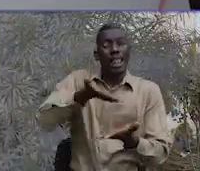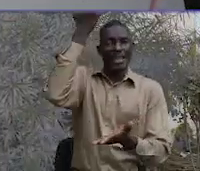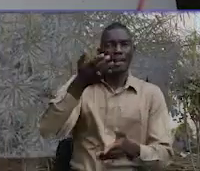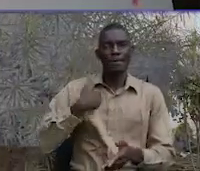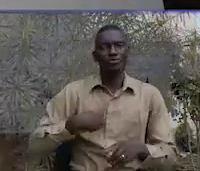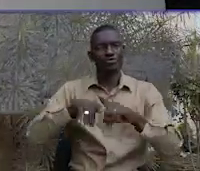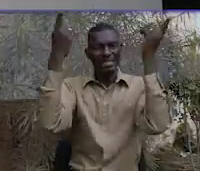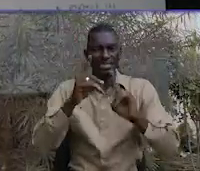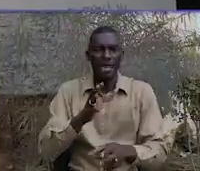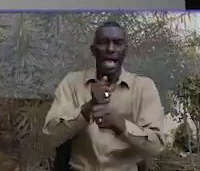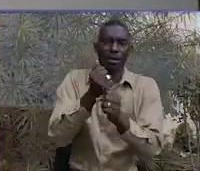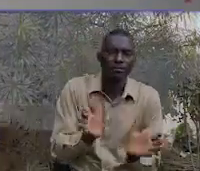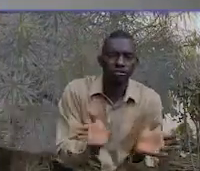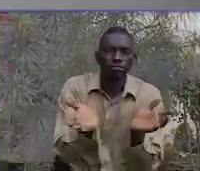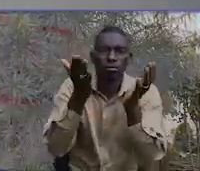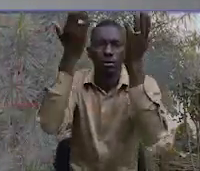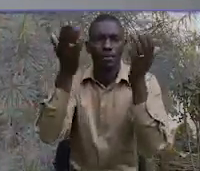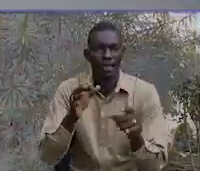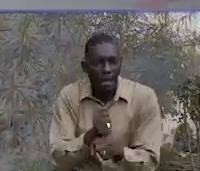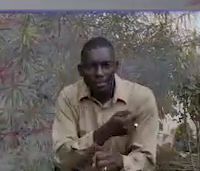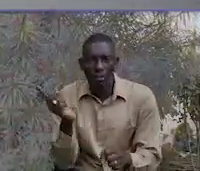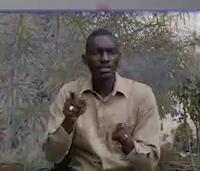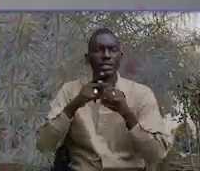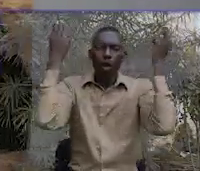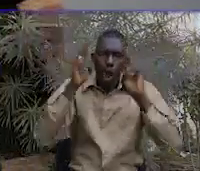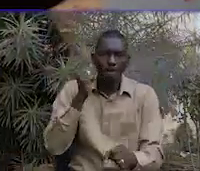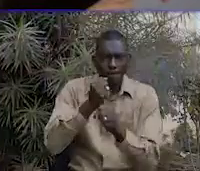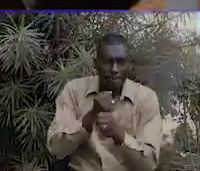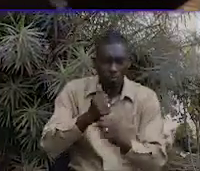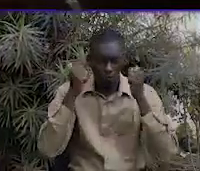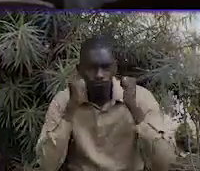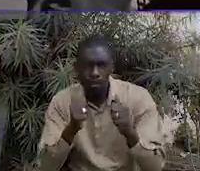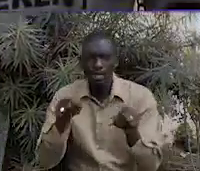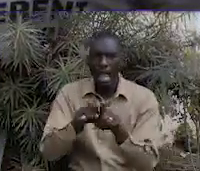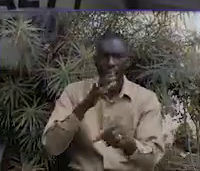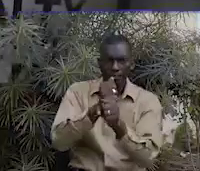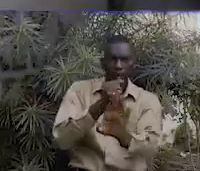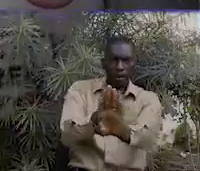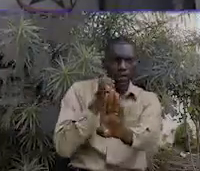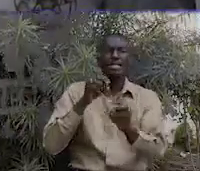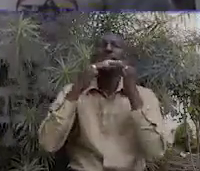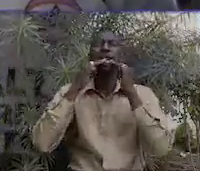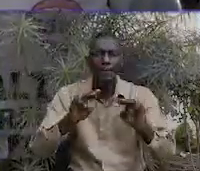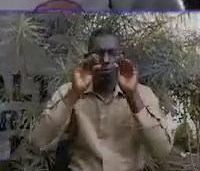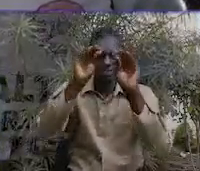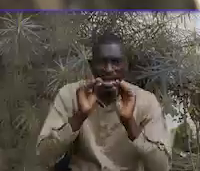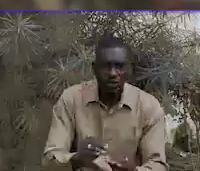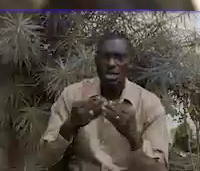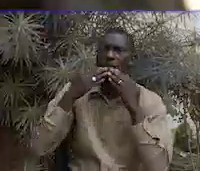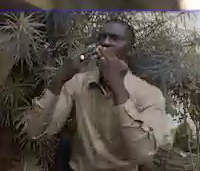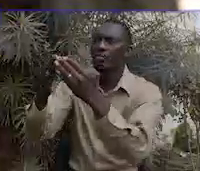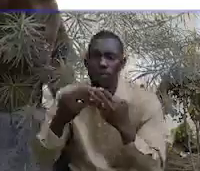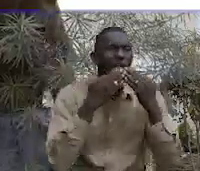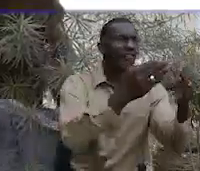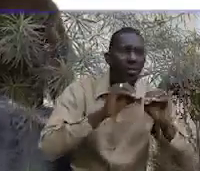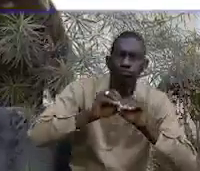of persons with disability, legislation is key. The law must incriminate, to protect, the media must